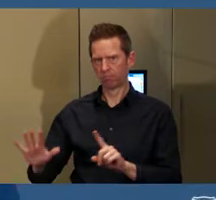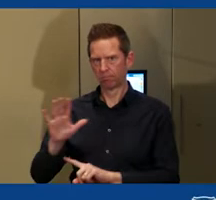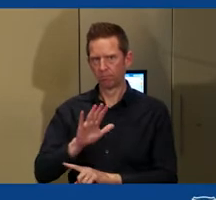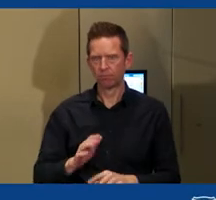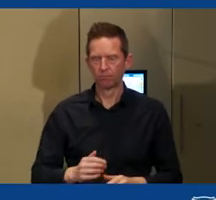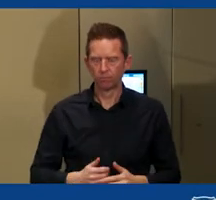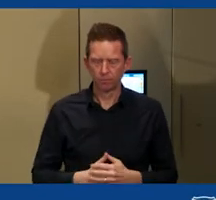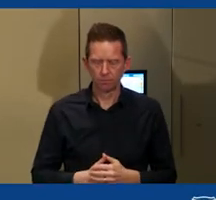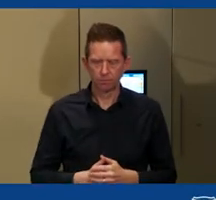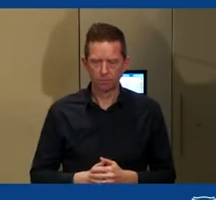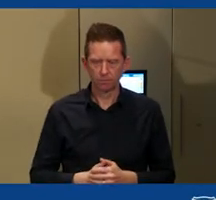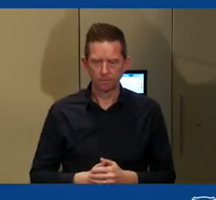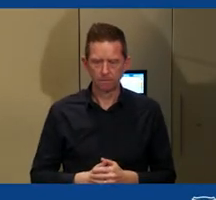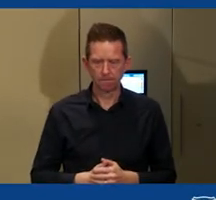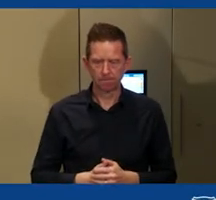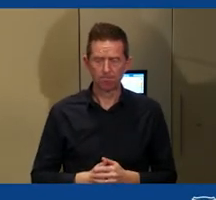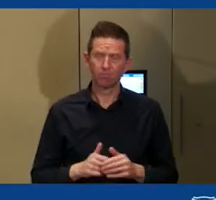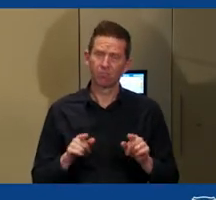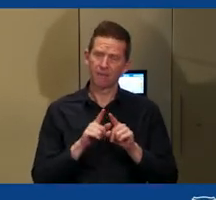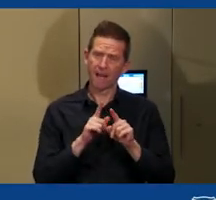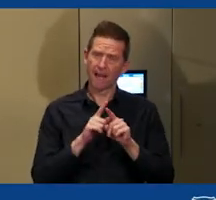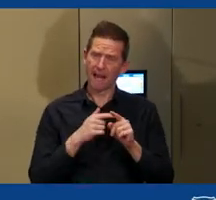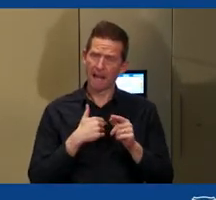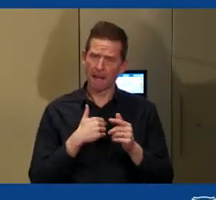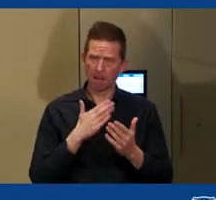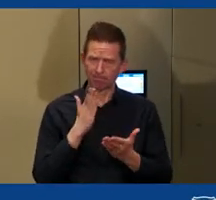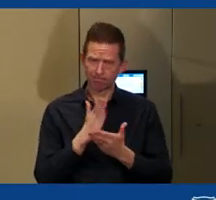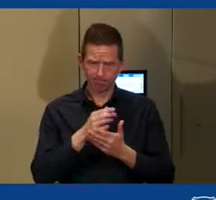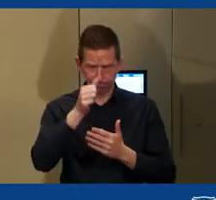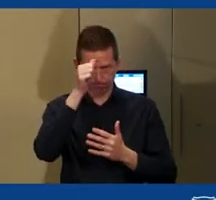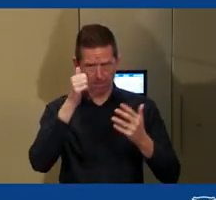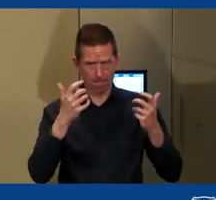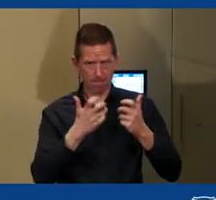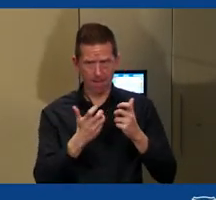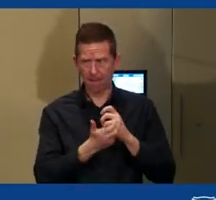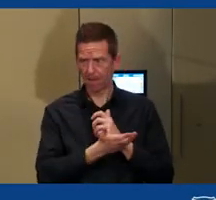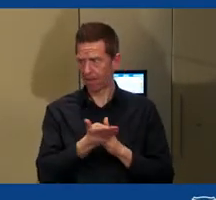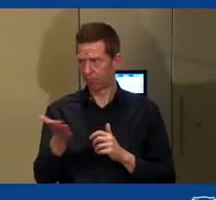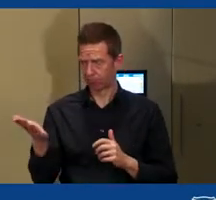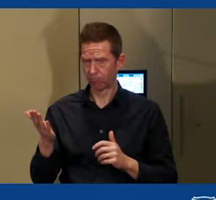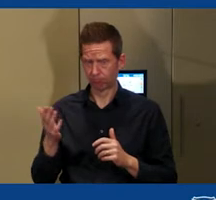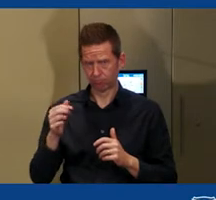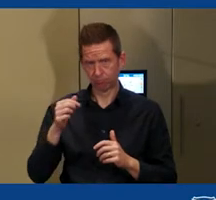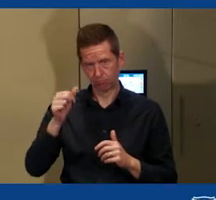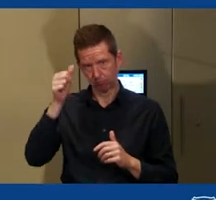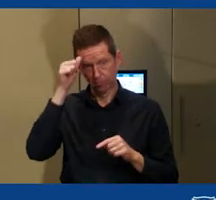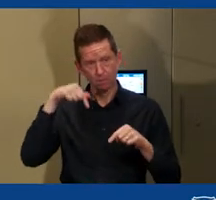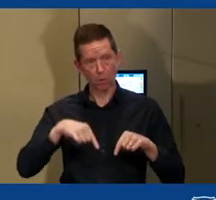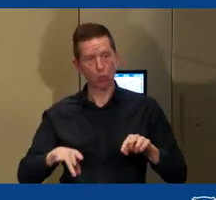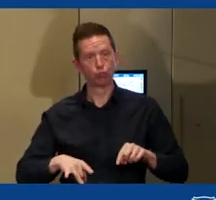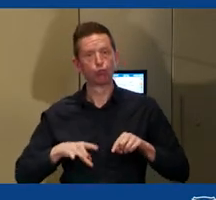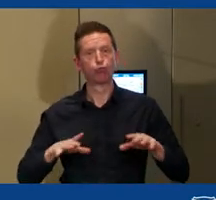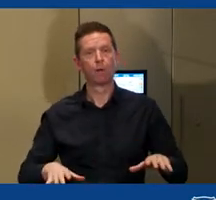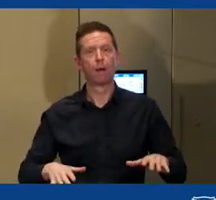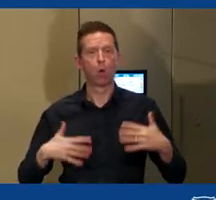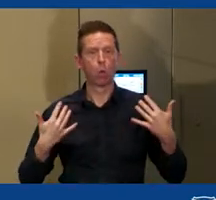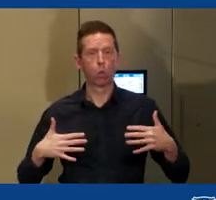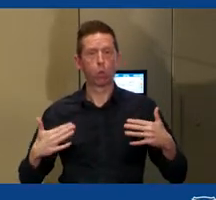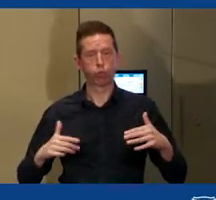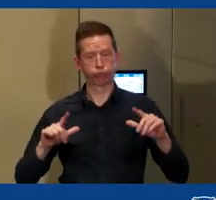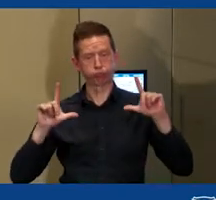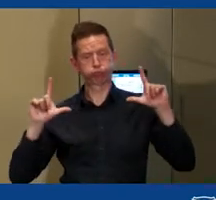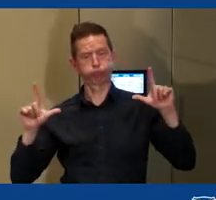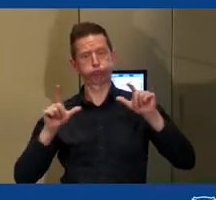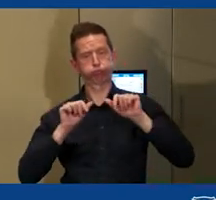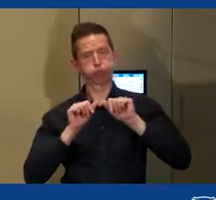Now, as I am sure everybody in this room is well aware, Australia is a place of enormous linguistic diversity.